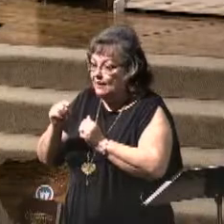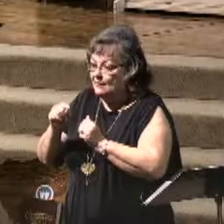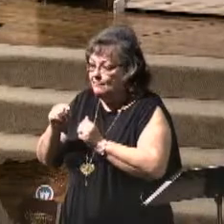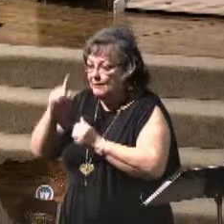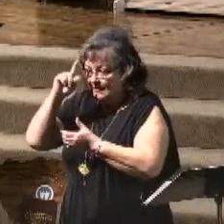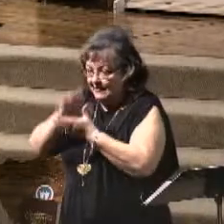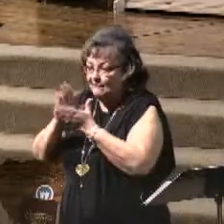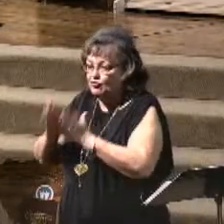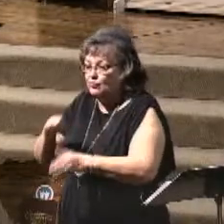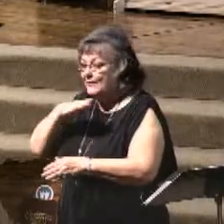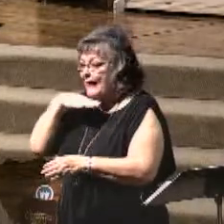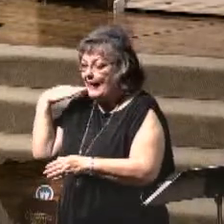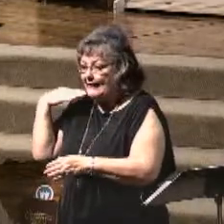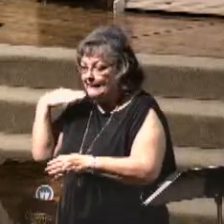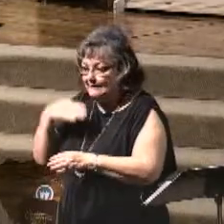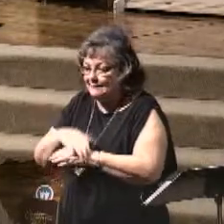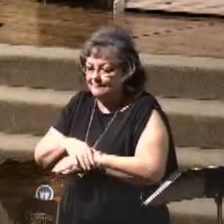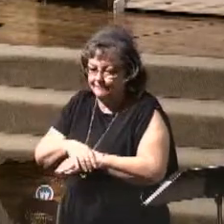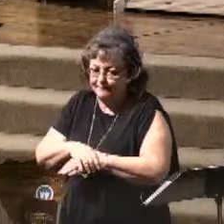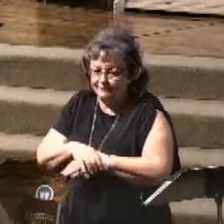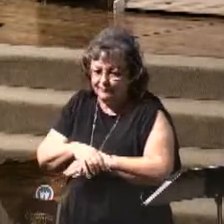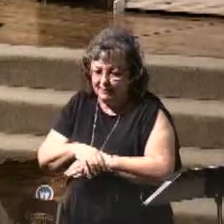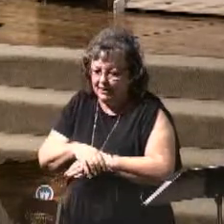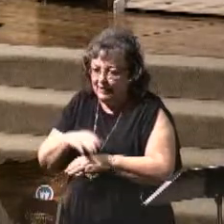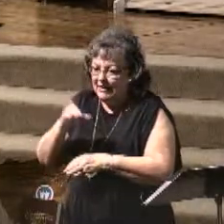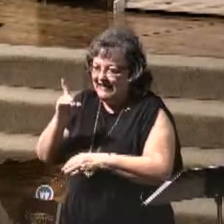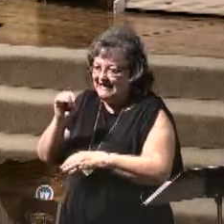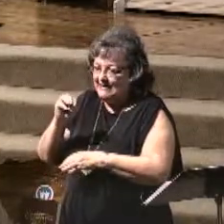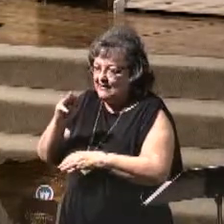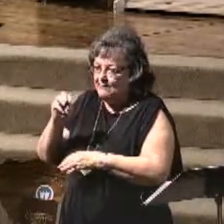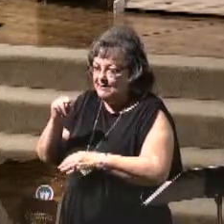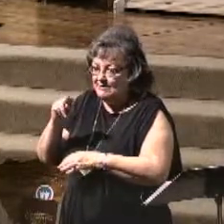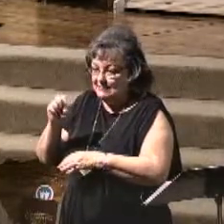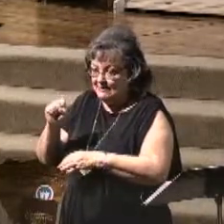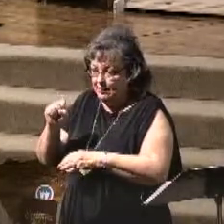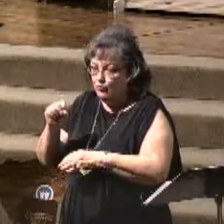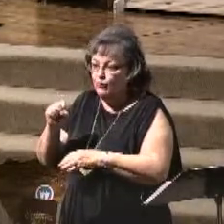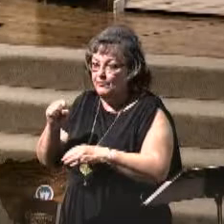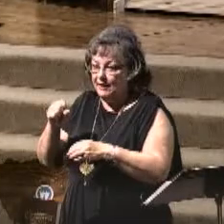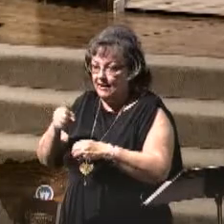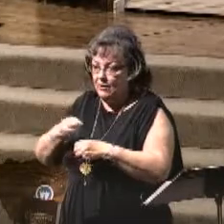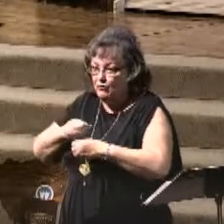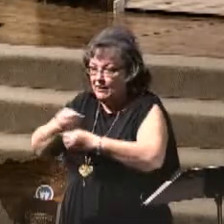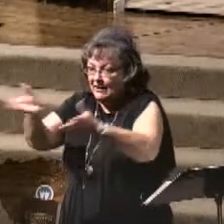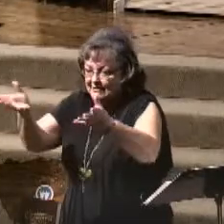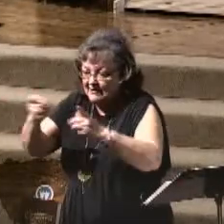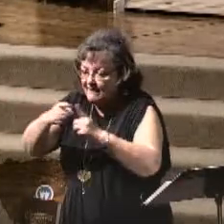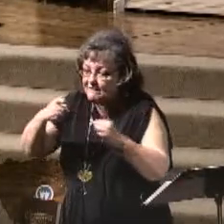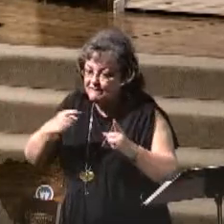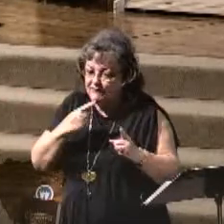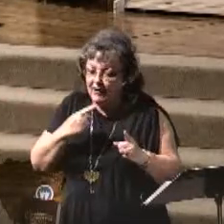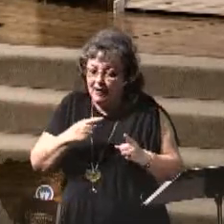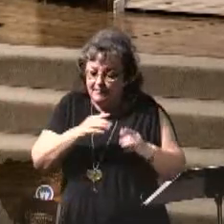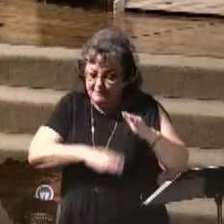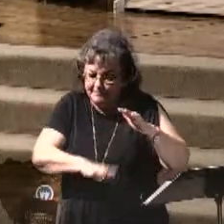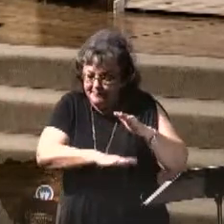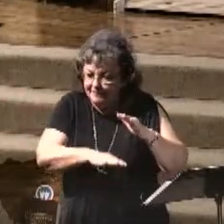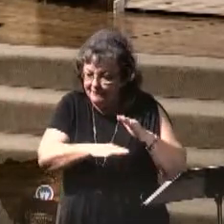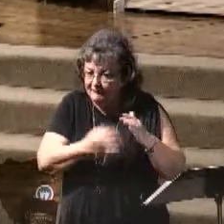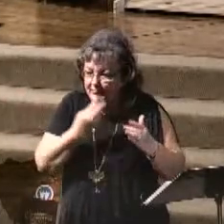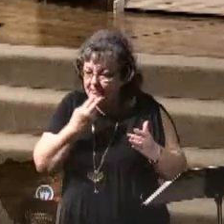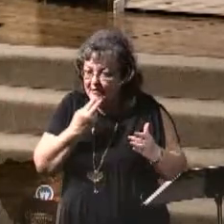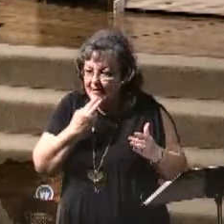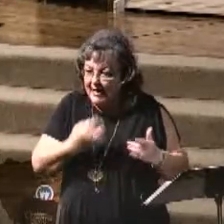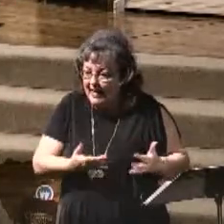beheaded, but in this time of depravity, demons will be released from the bottomless pit. The Bible says that, that there